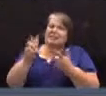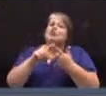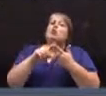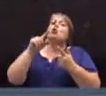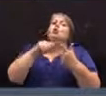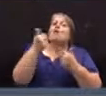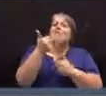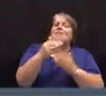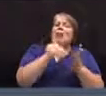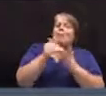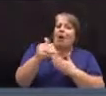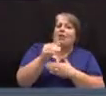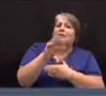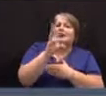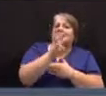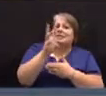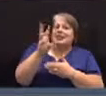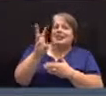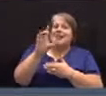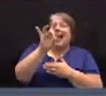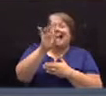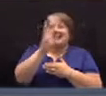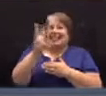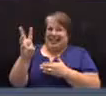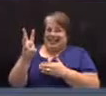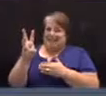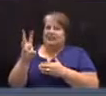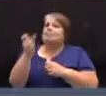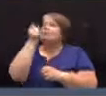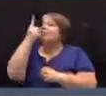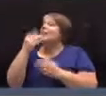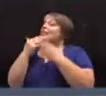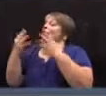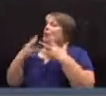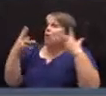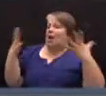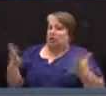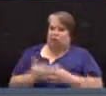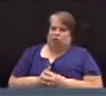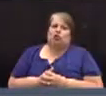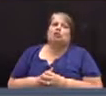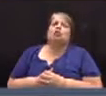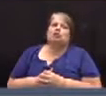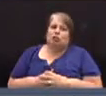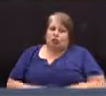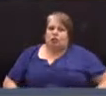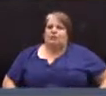,666,866. Gotcha. Thank you very much. My pleasure.